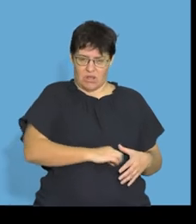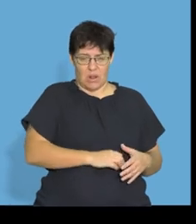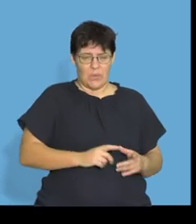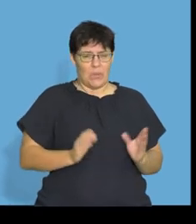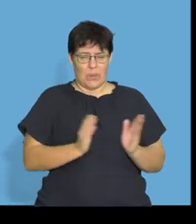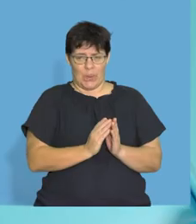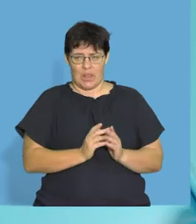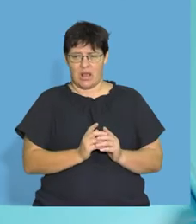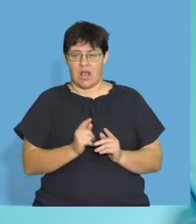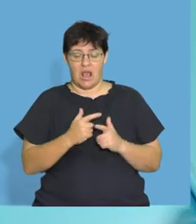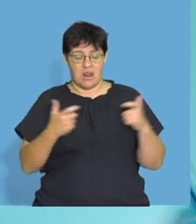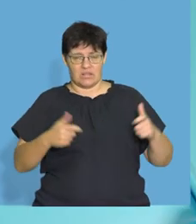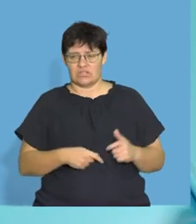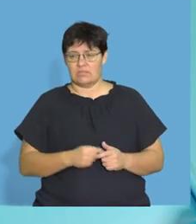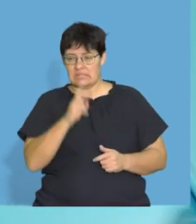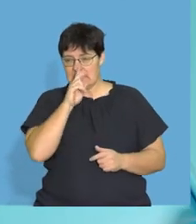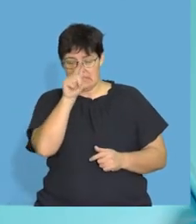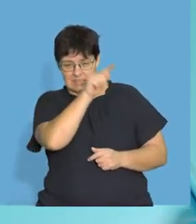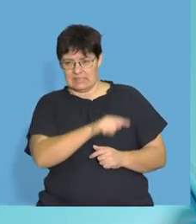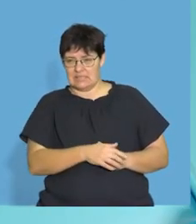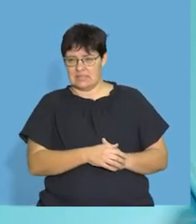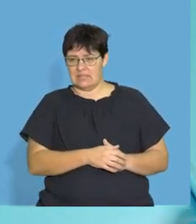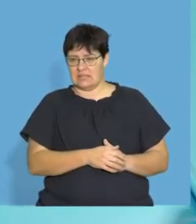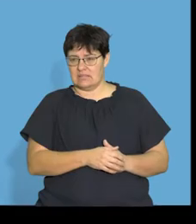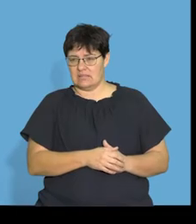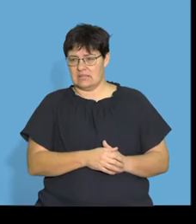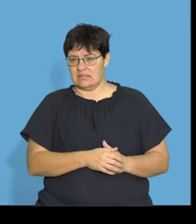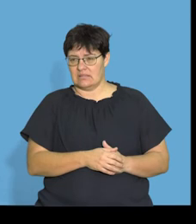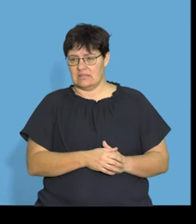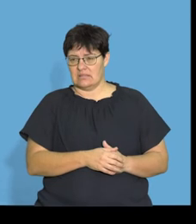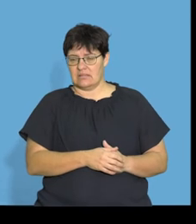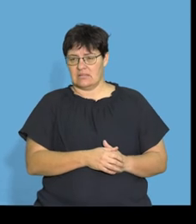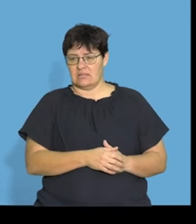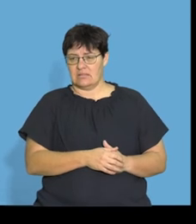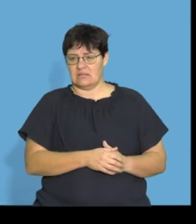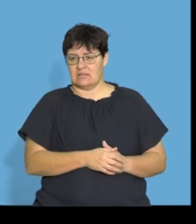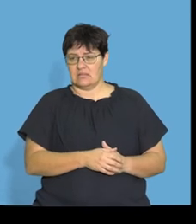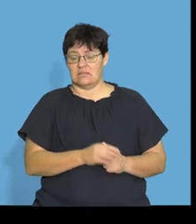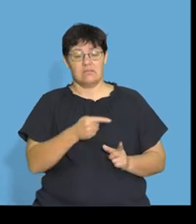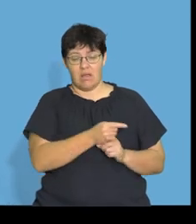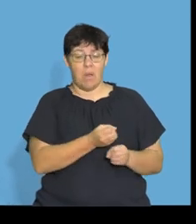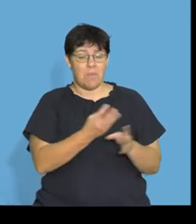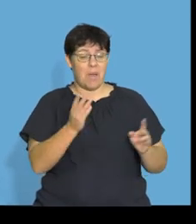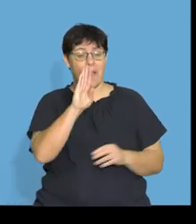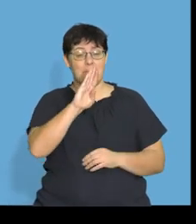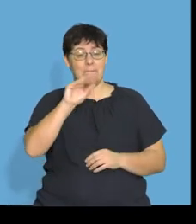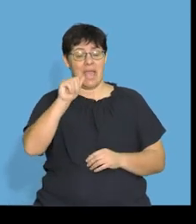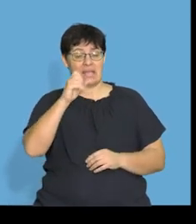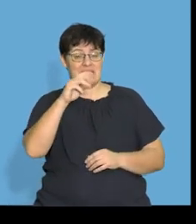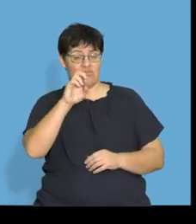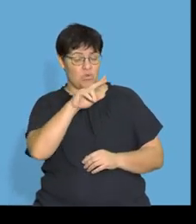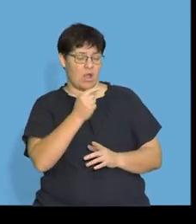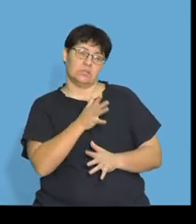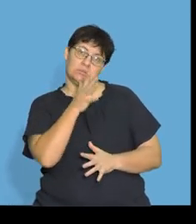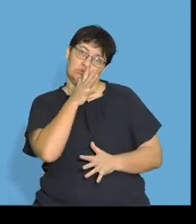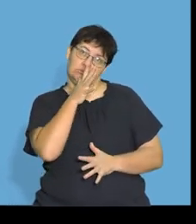large intestine, not your small. I want you to have a look. It's this one over here. Bacteria. You have got a lot and lots of